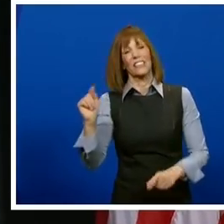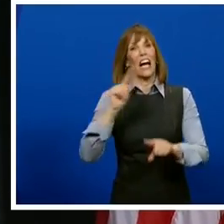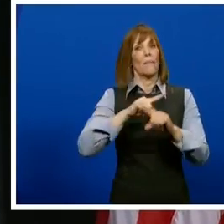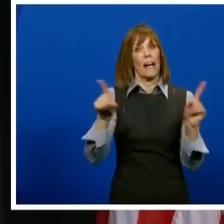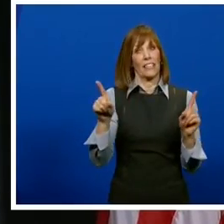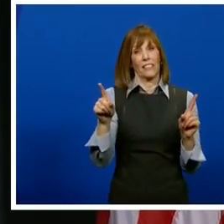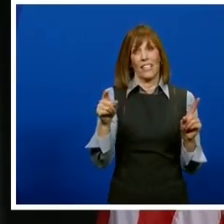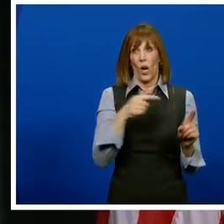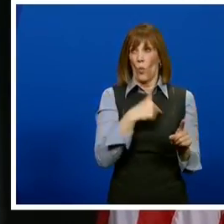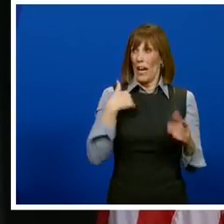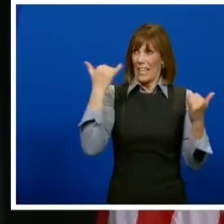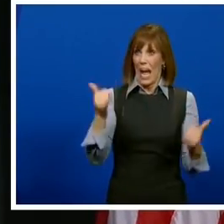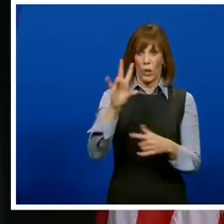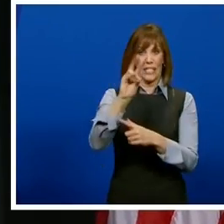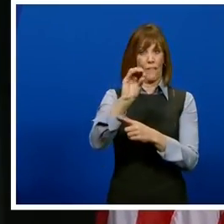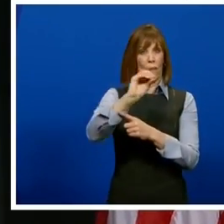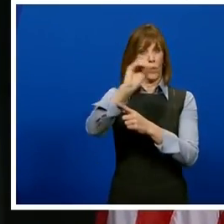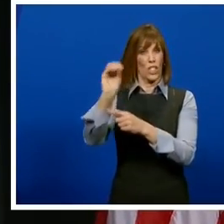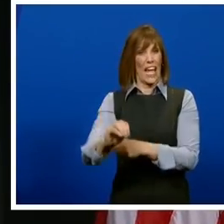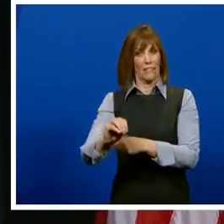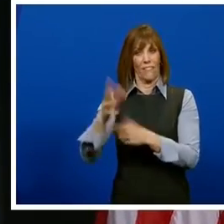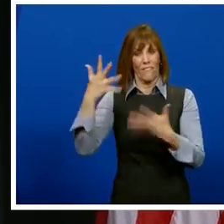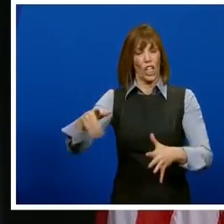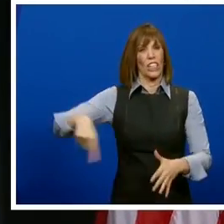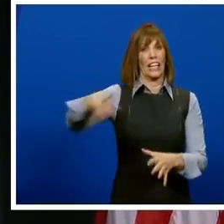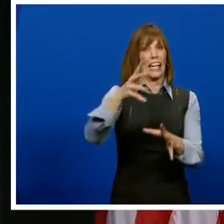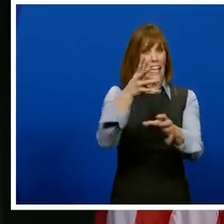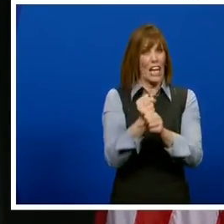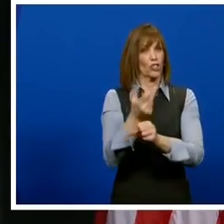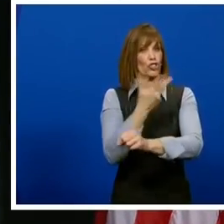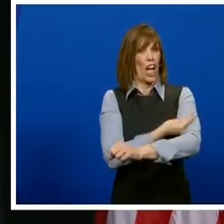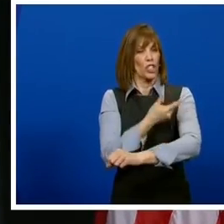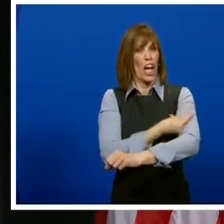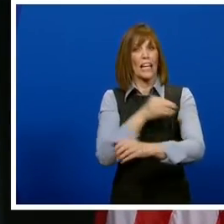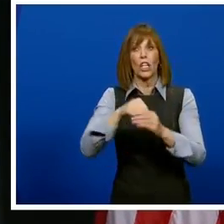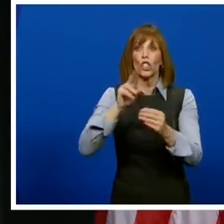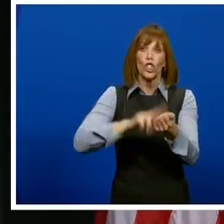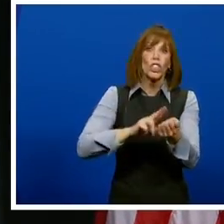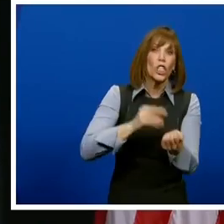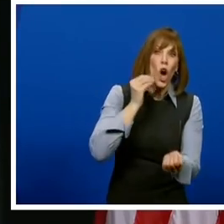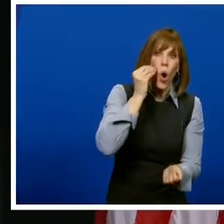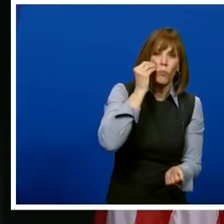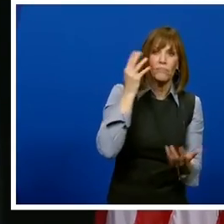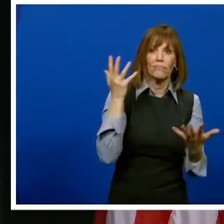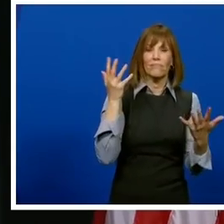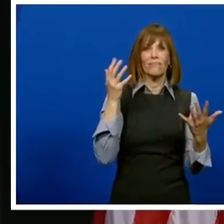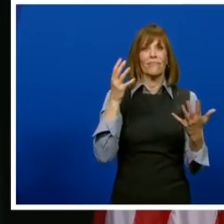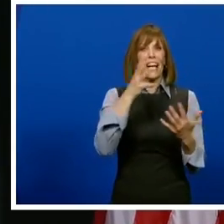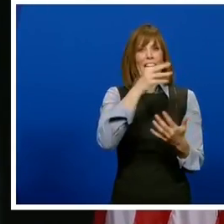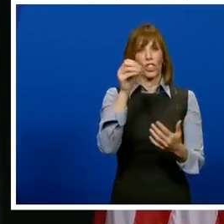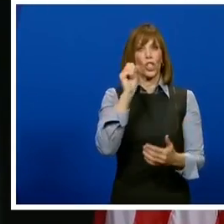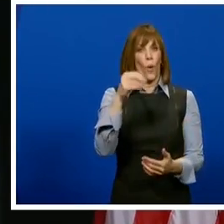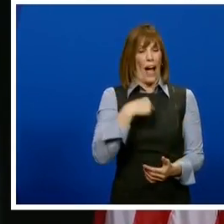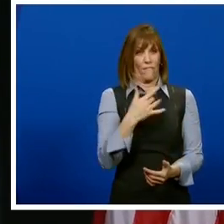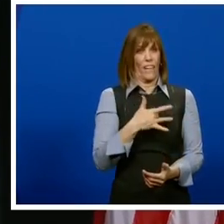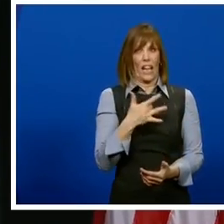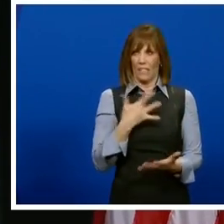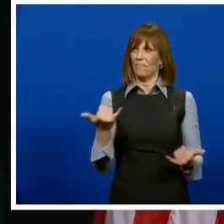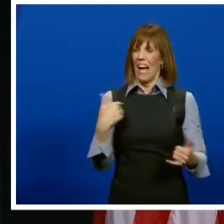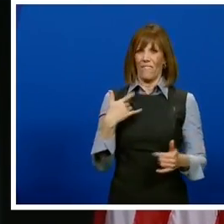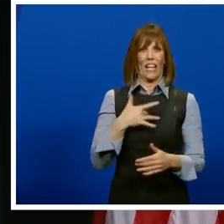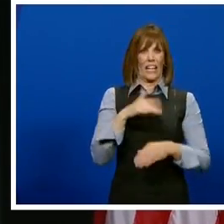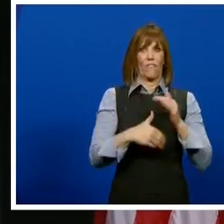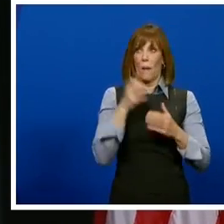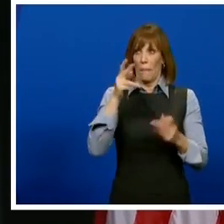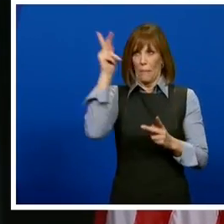so, you know, we're at 70% on all of those that I just listed. Long-term care facilities are complete. And so, you know, I felt comfortable. I've